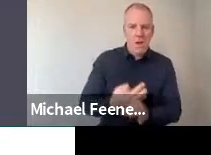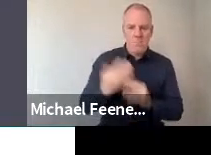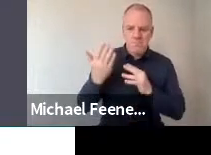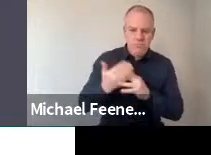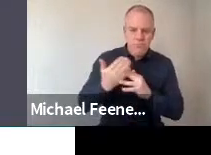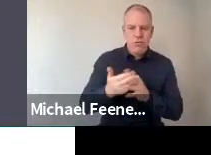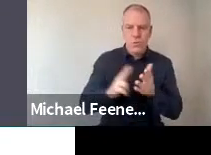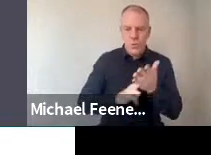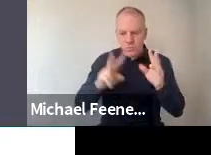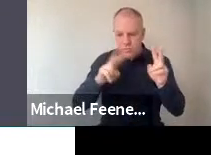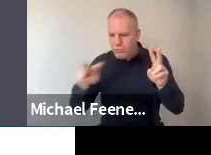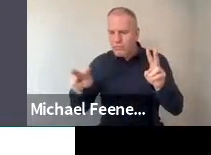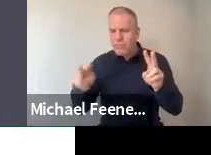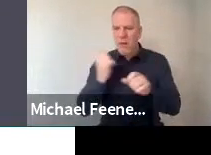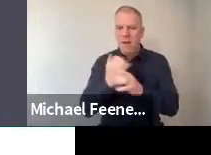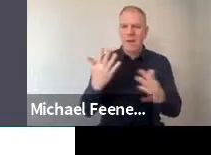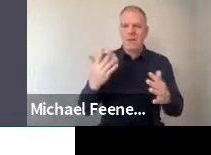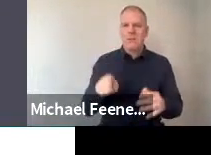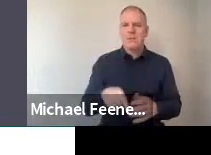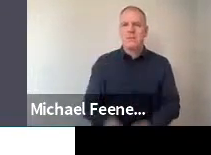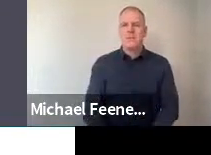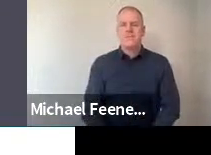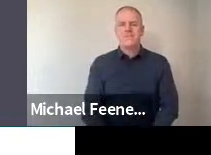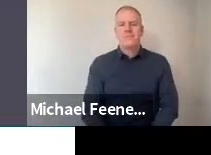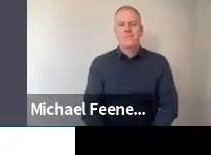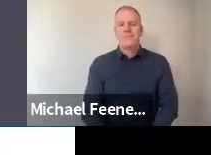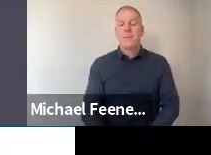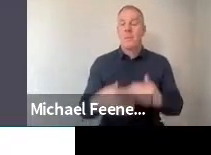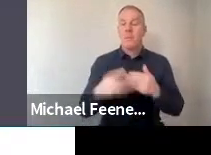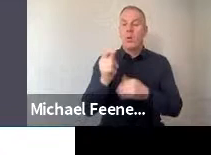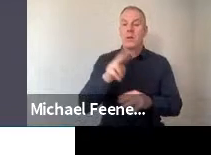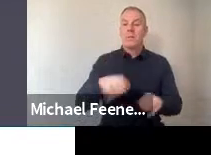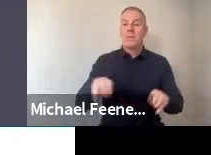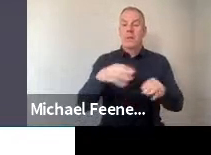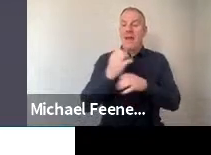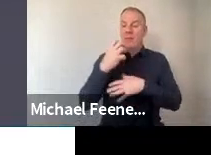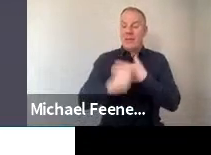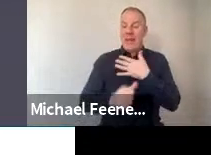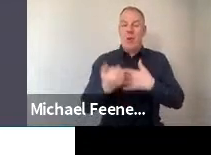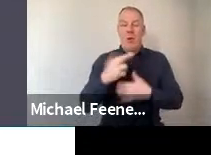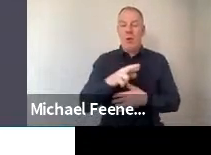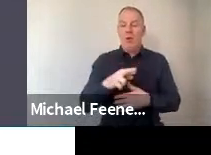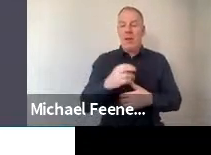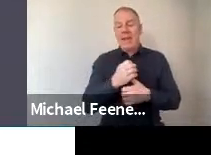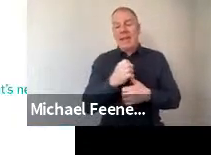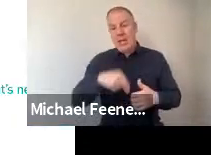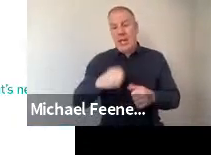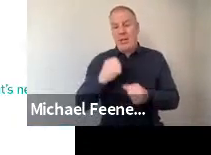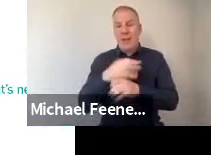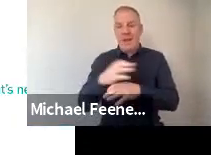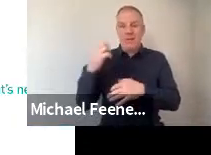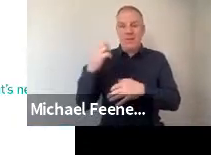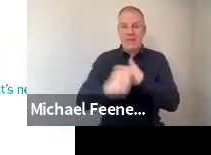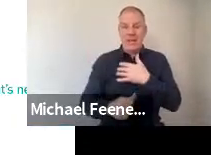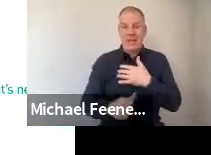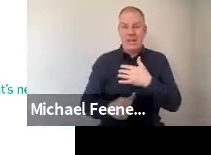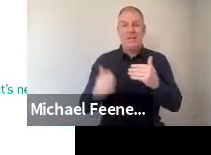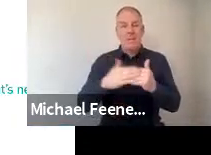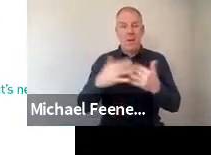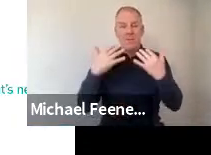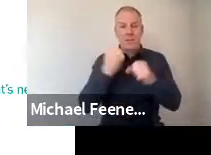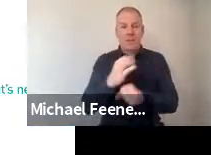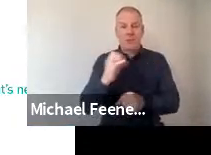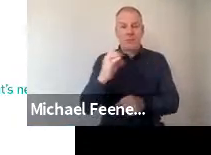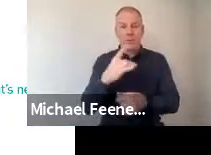a lot. And almost like the vast majority daily or nearly daily for more information about the COVID